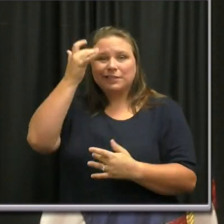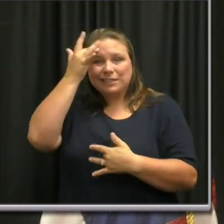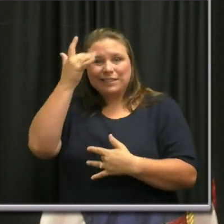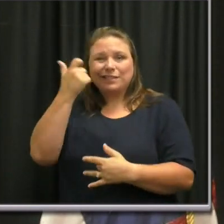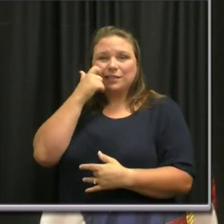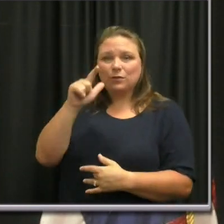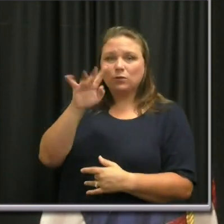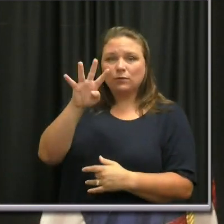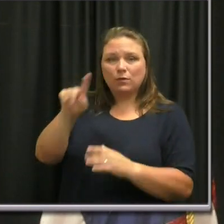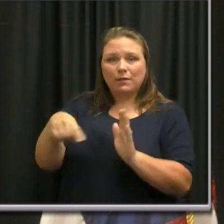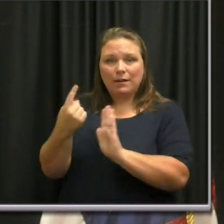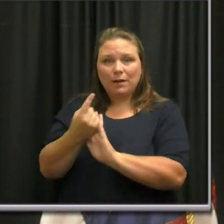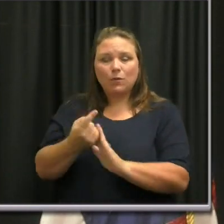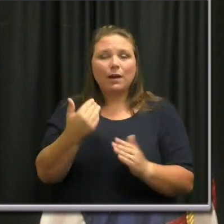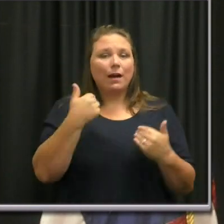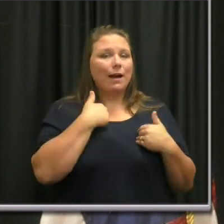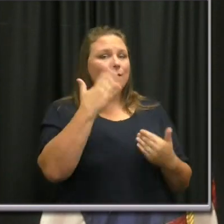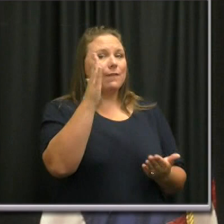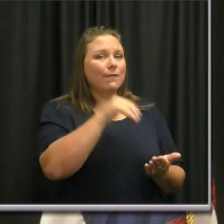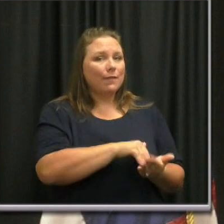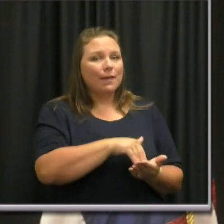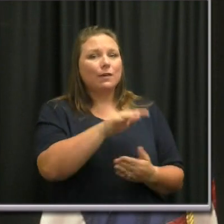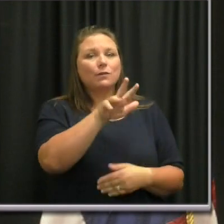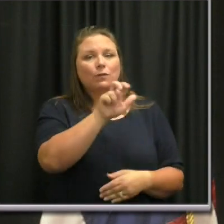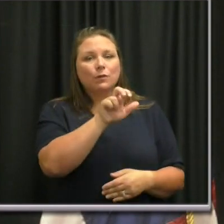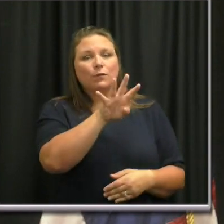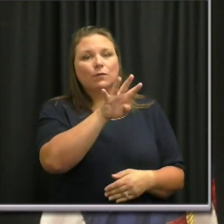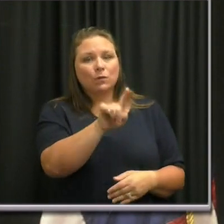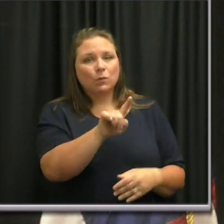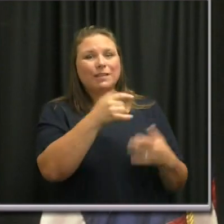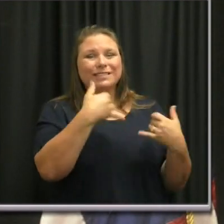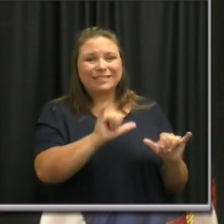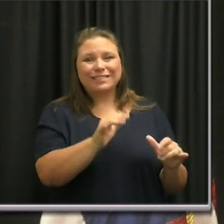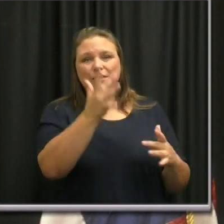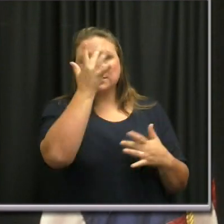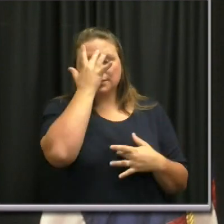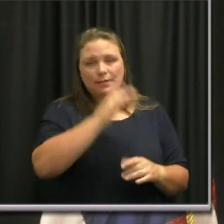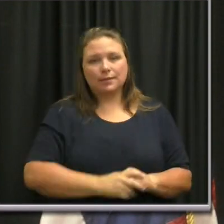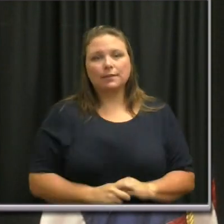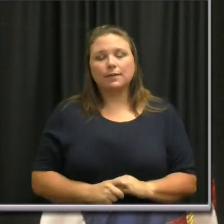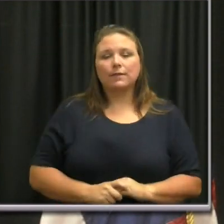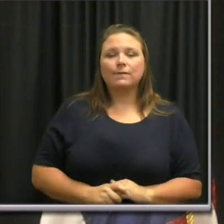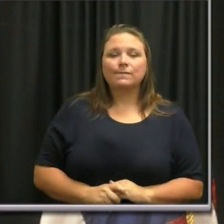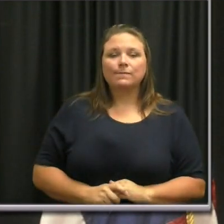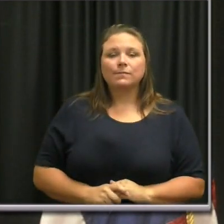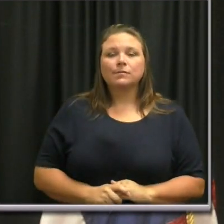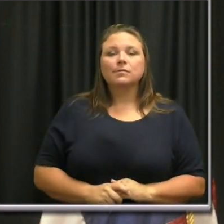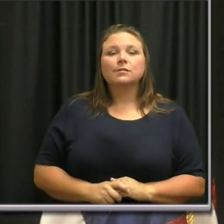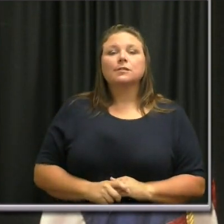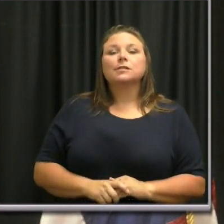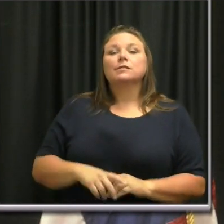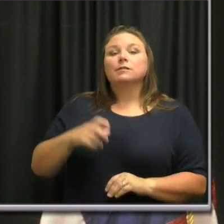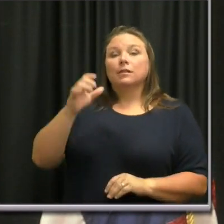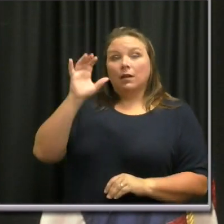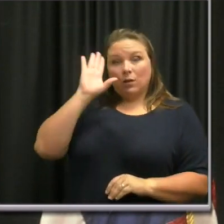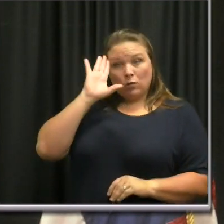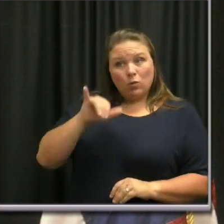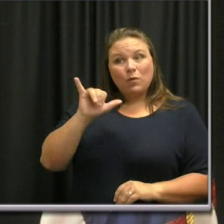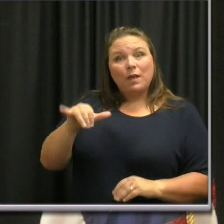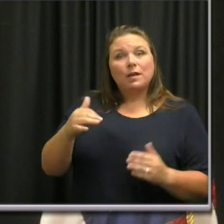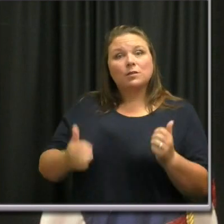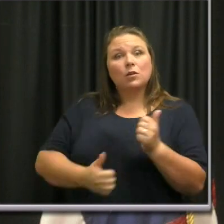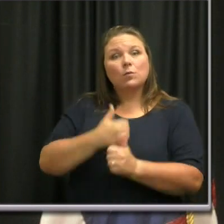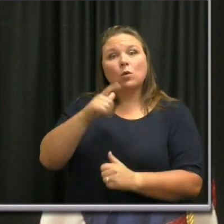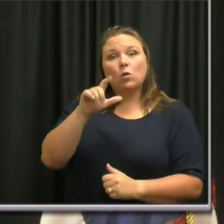There are currently 5,341 active cases. While this is the lowest number we have